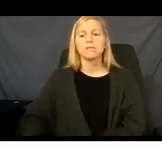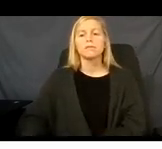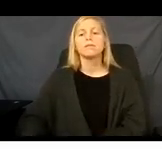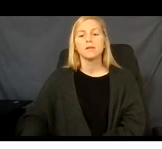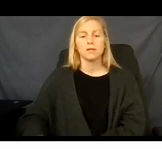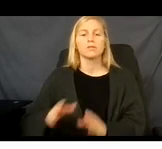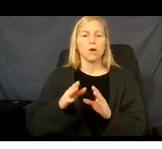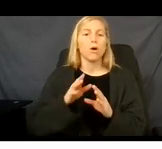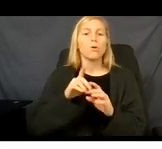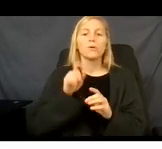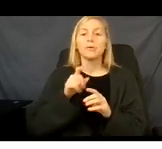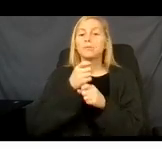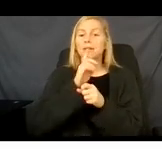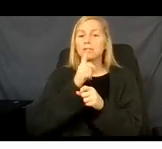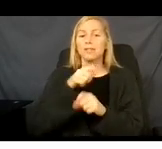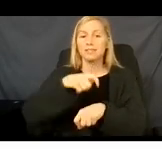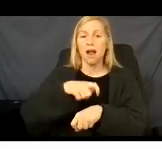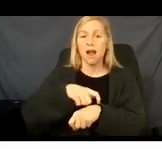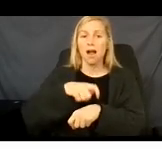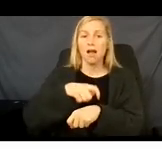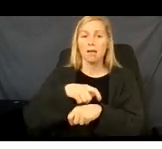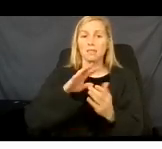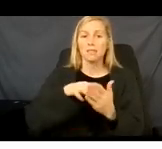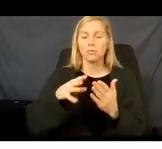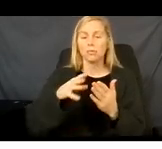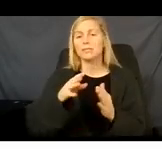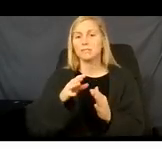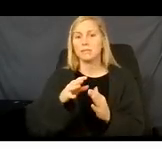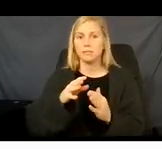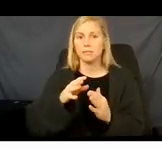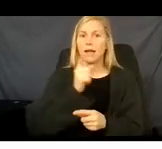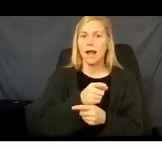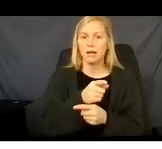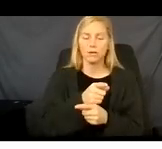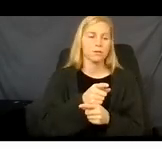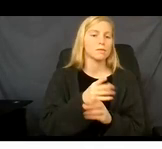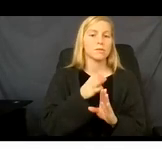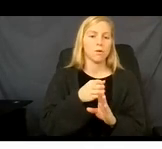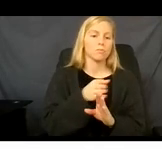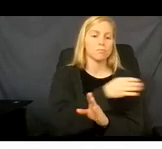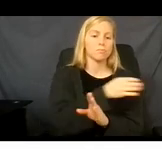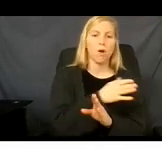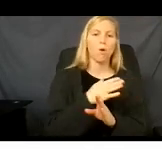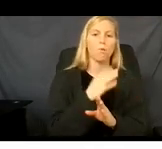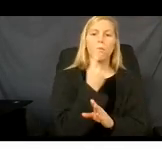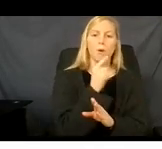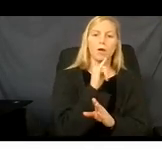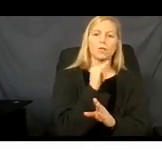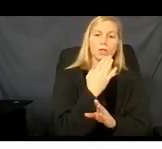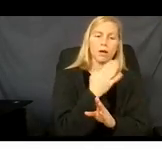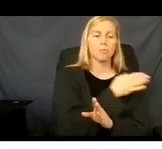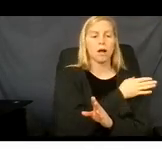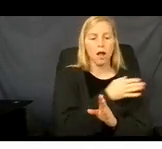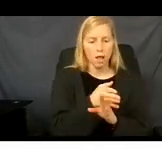if you're on a current job and you think, well, I might not be on this job for more than two months, based on the